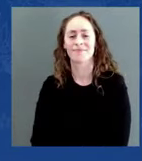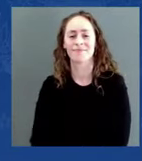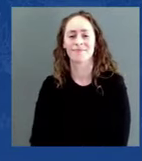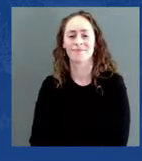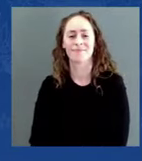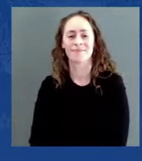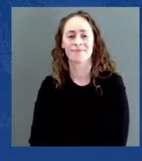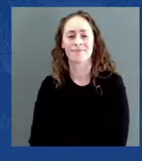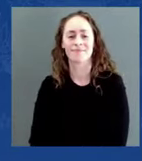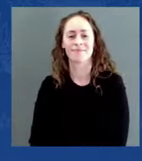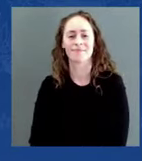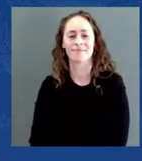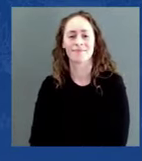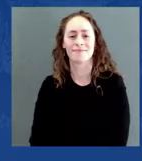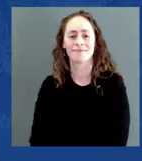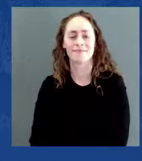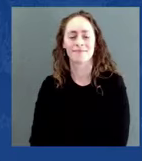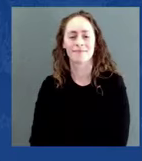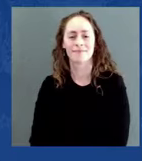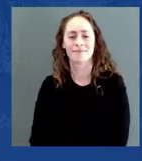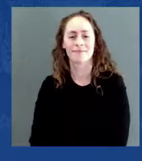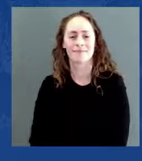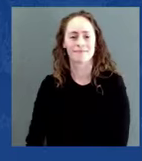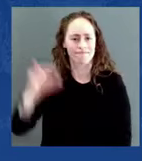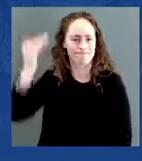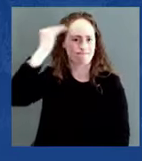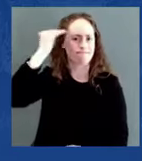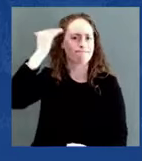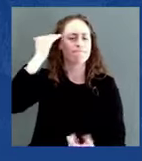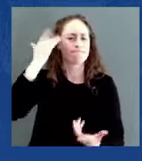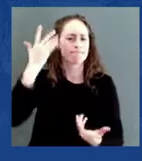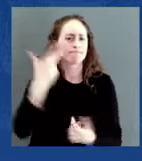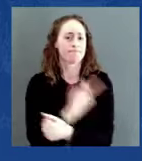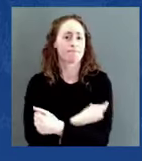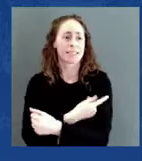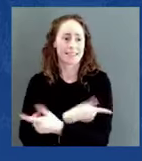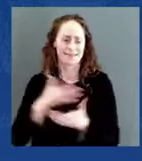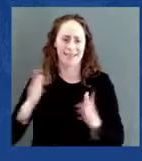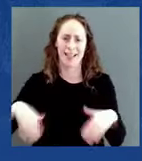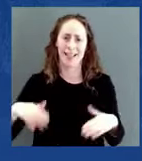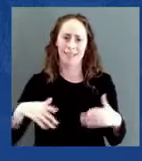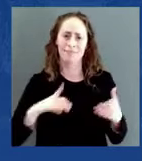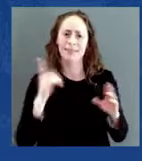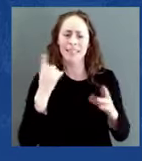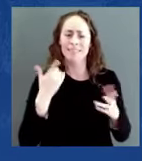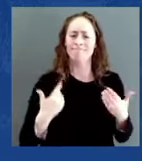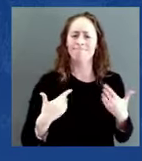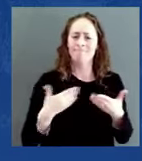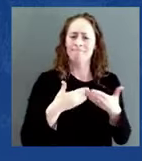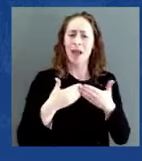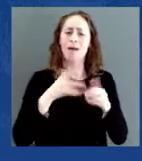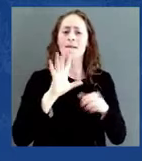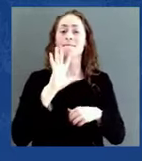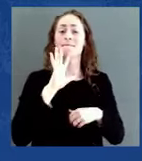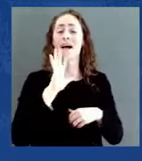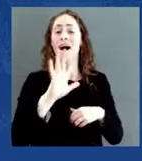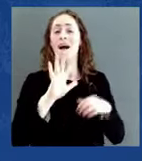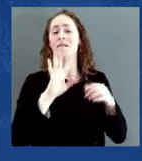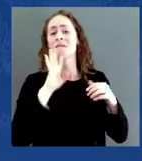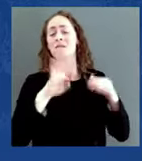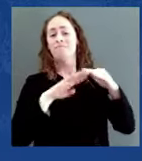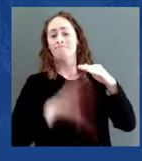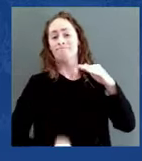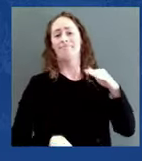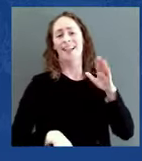at functions. We had a function celebrating Hanukkah and the Christmas and various things at the White House. And the